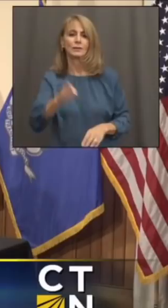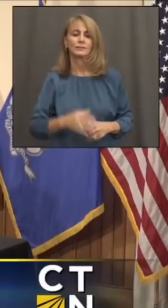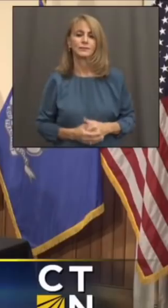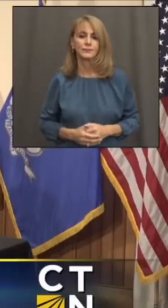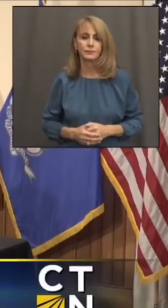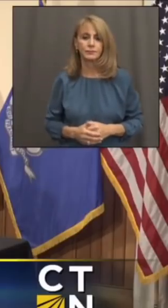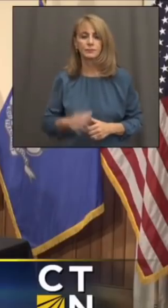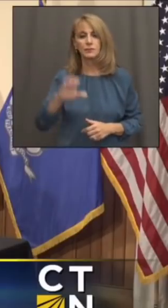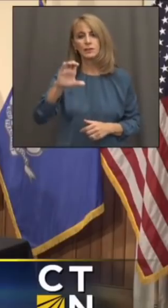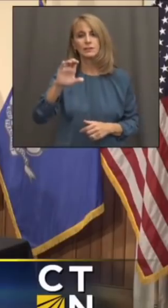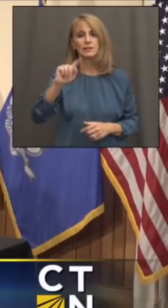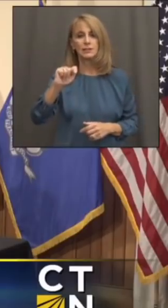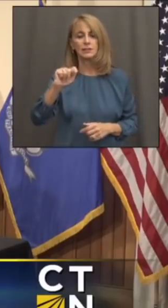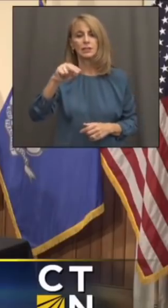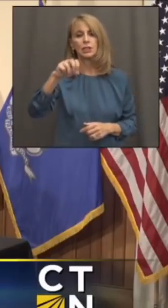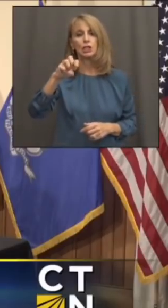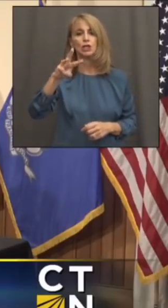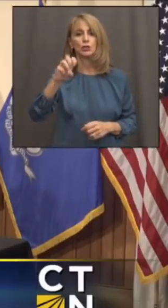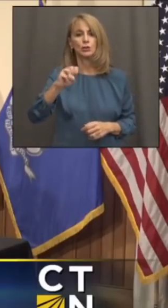CT News Junkie.